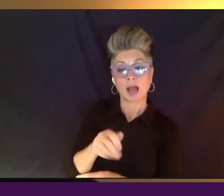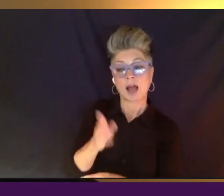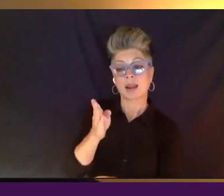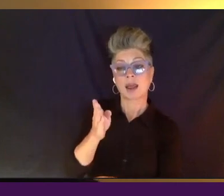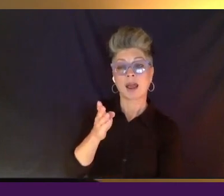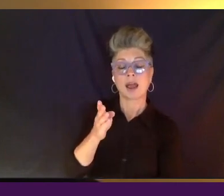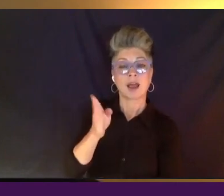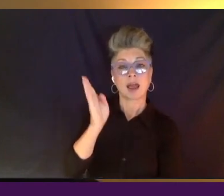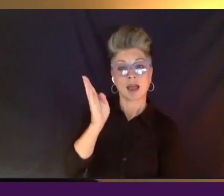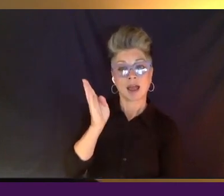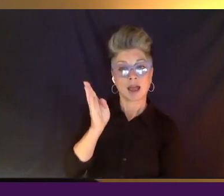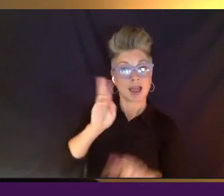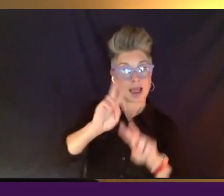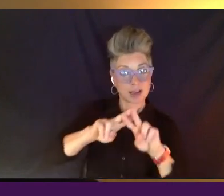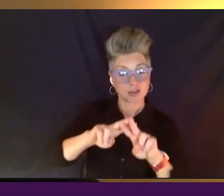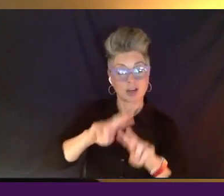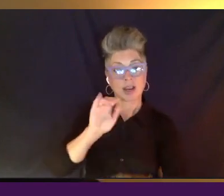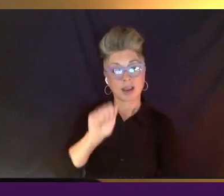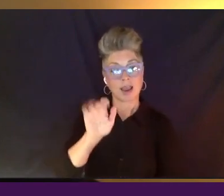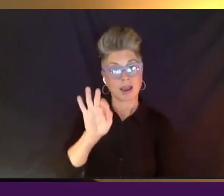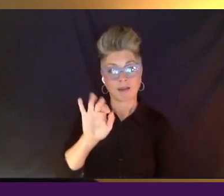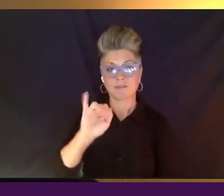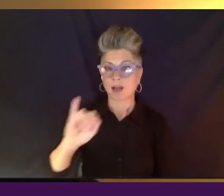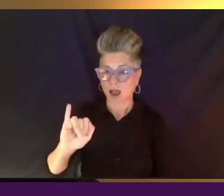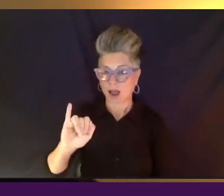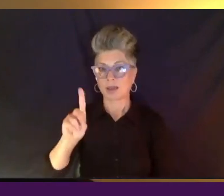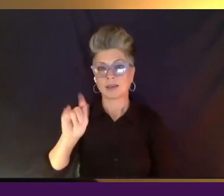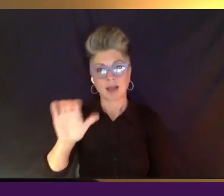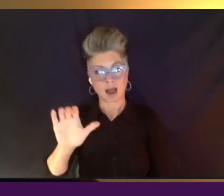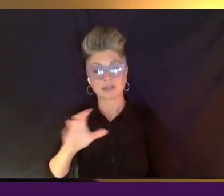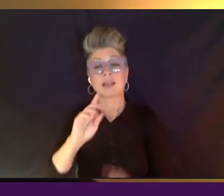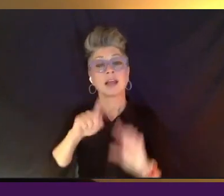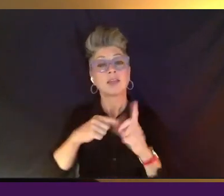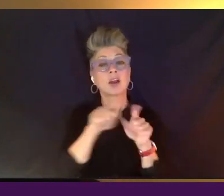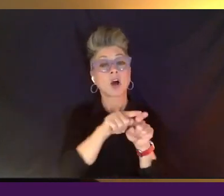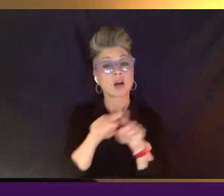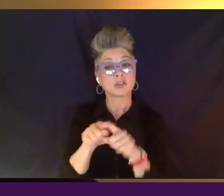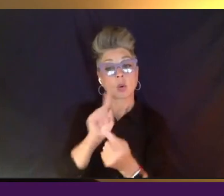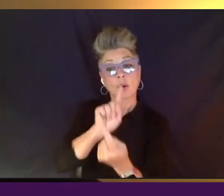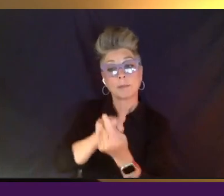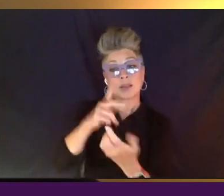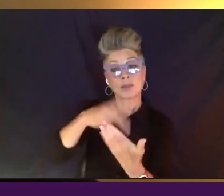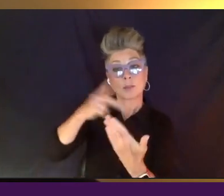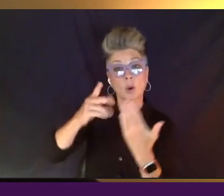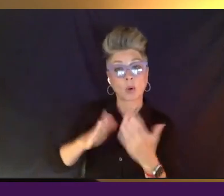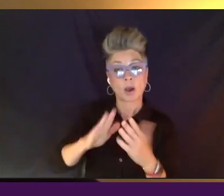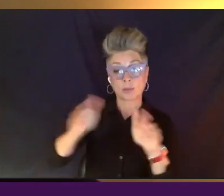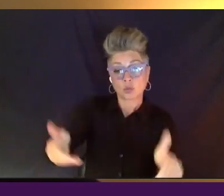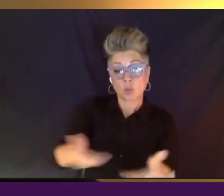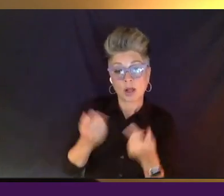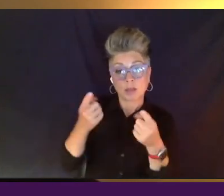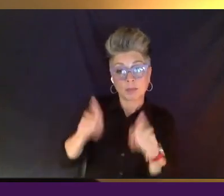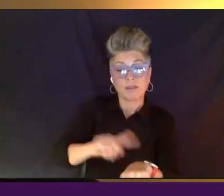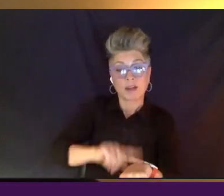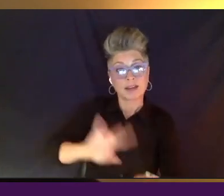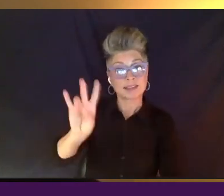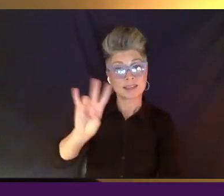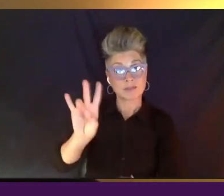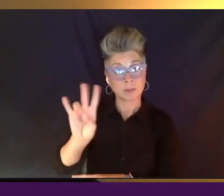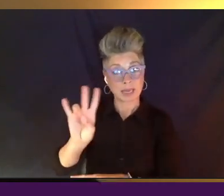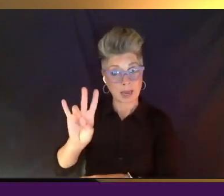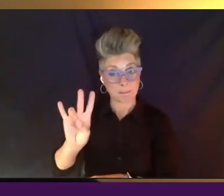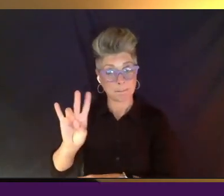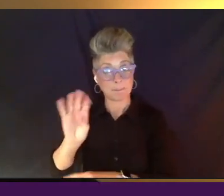And another event happening tonight is a Meet the Programmer's Welcome event at 7 PM Eastern. See the Festival